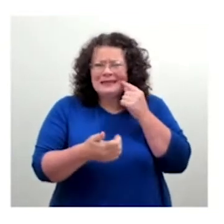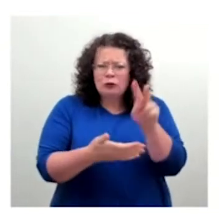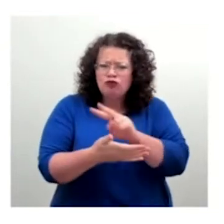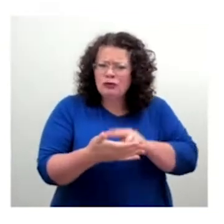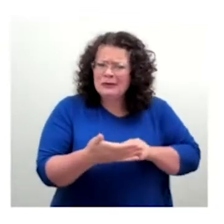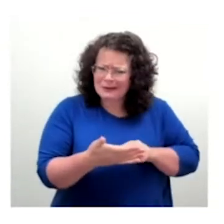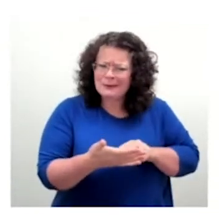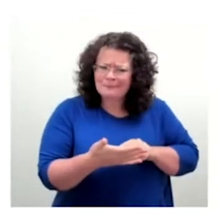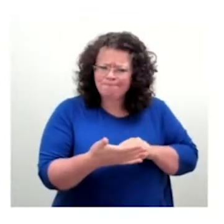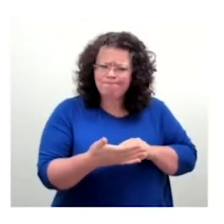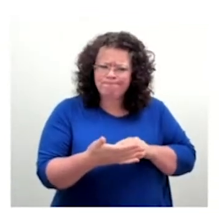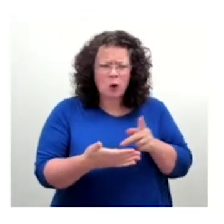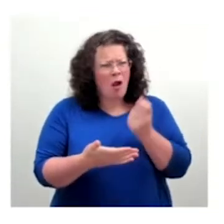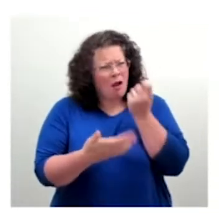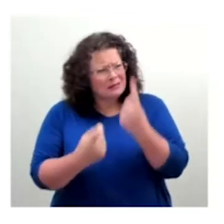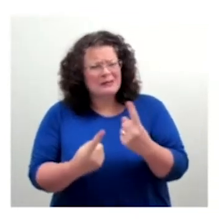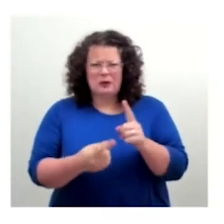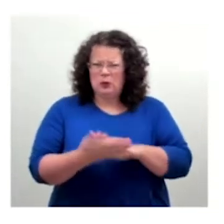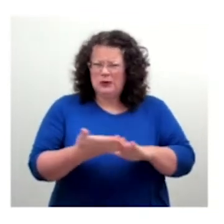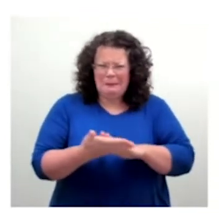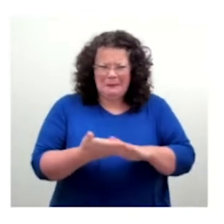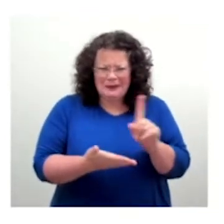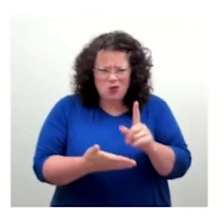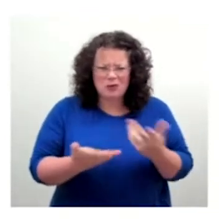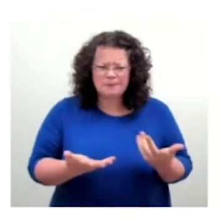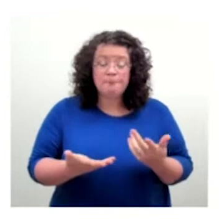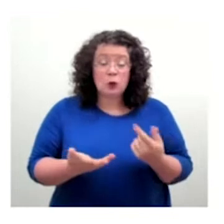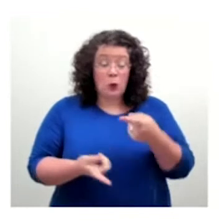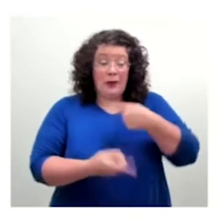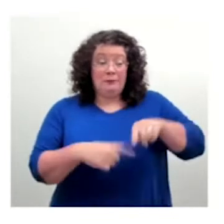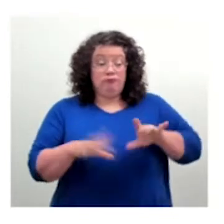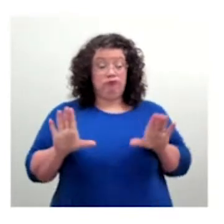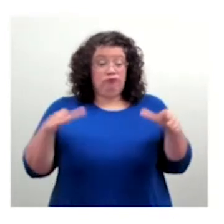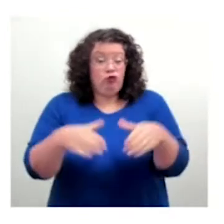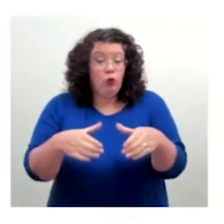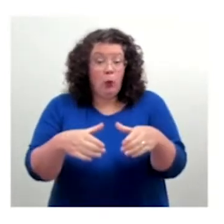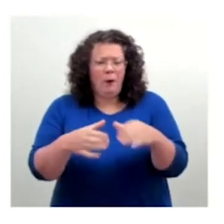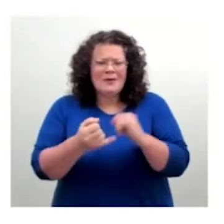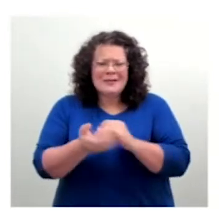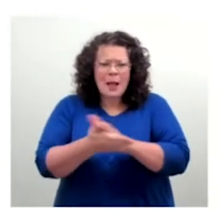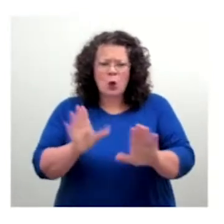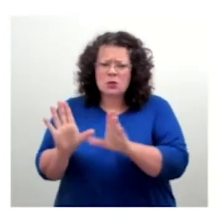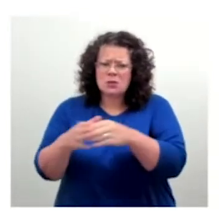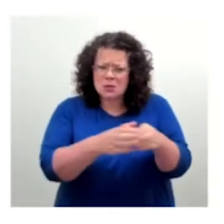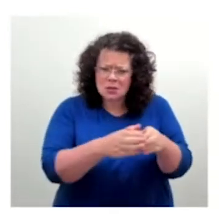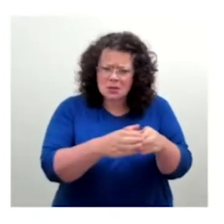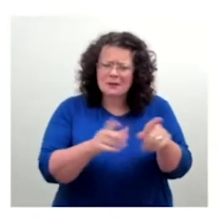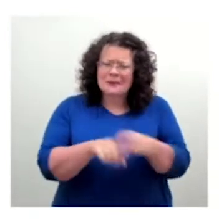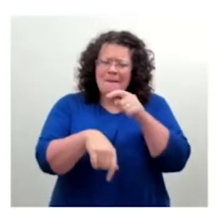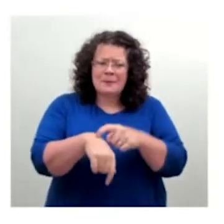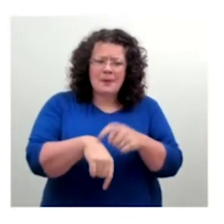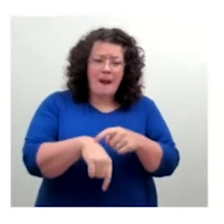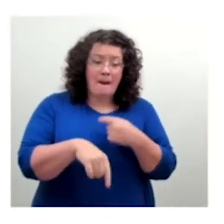right typeface agency. So we put the call out to a number of British typeface design studios. And Dalton Marg were the